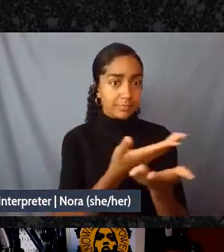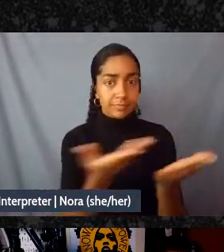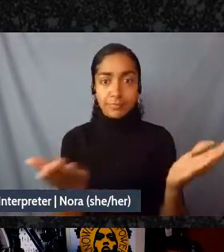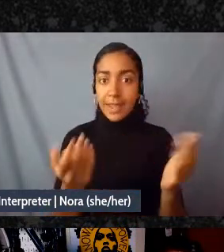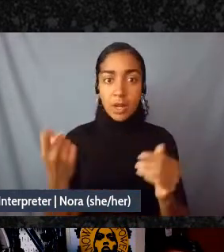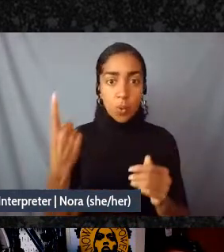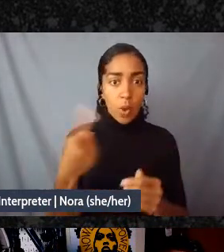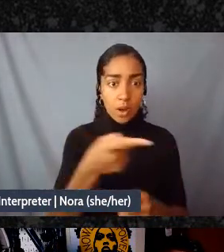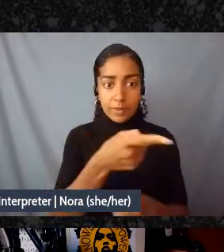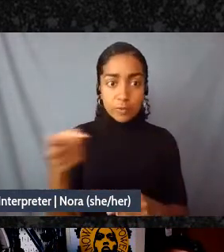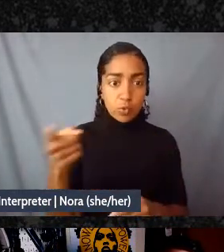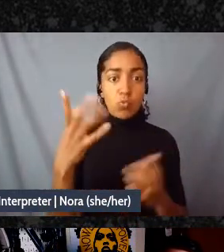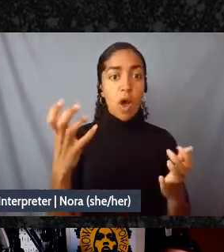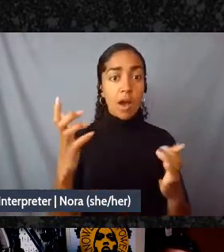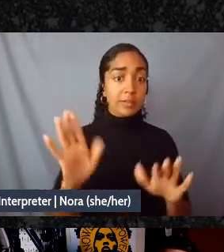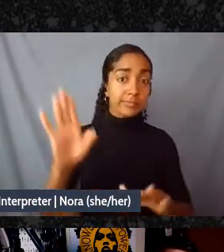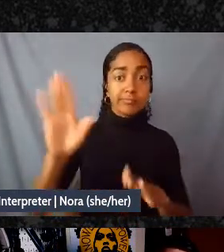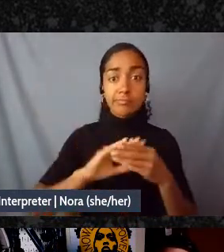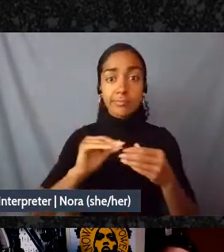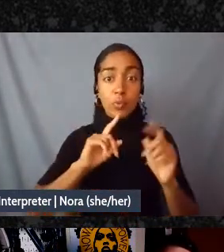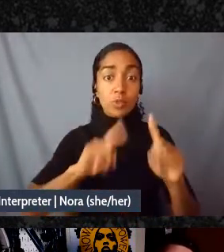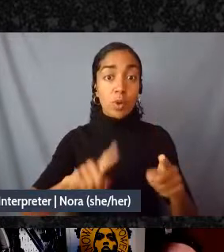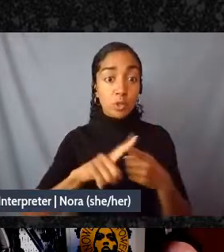to respond to one another and to Dean